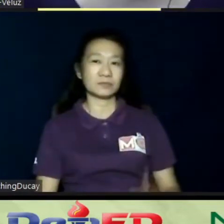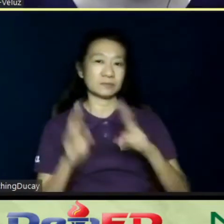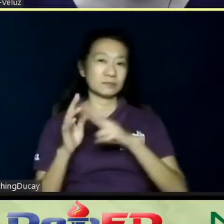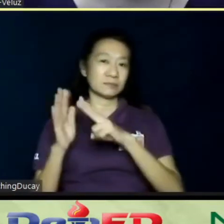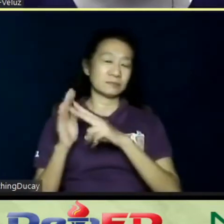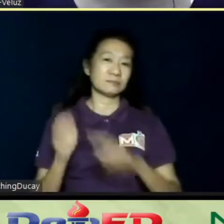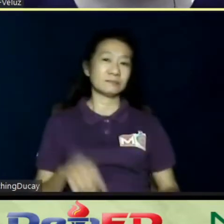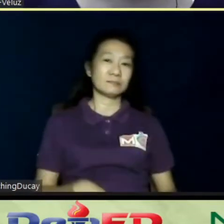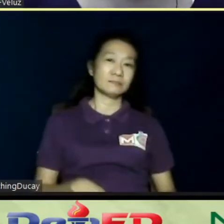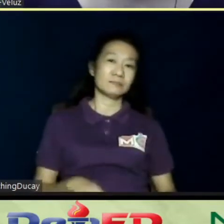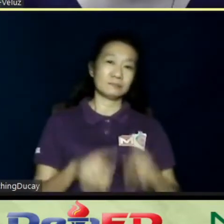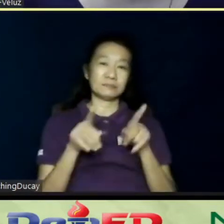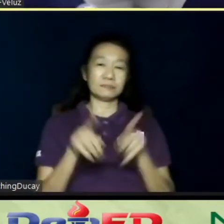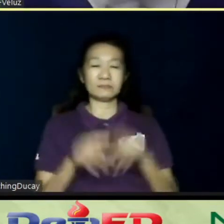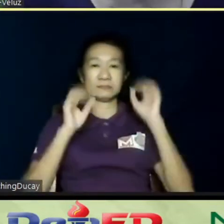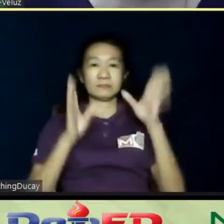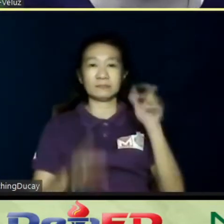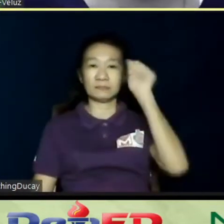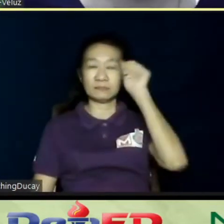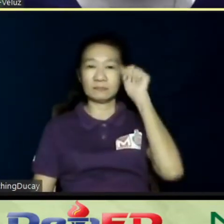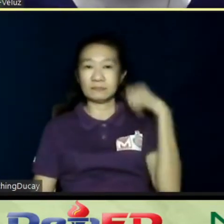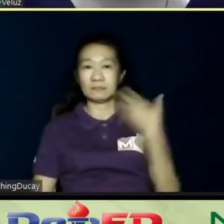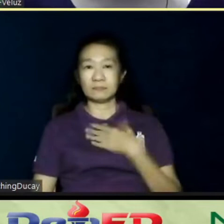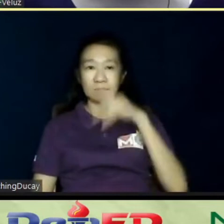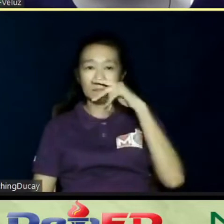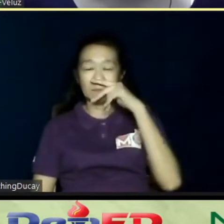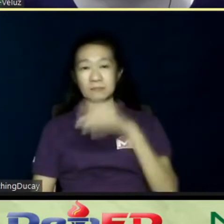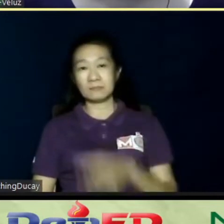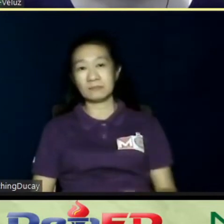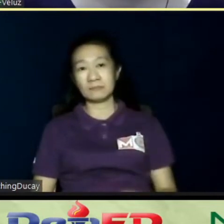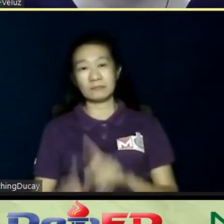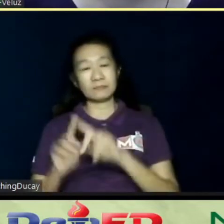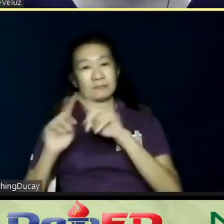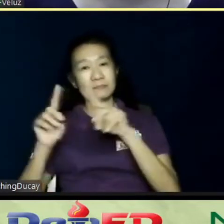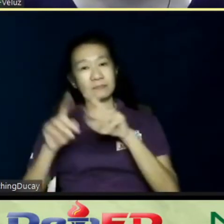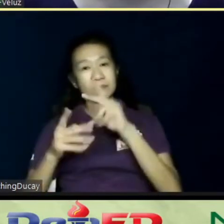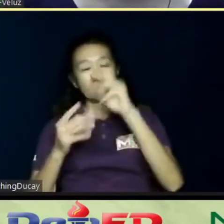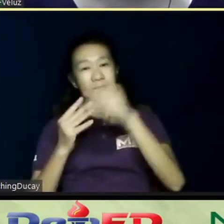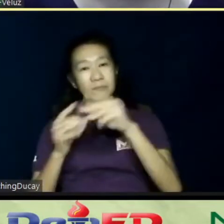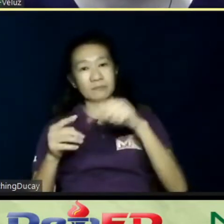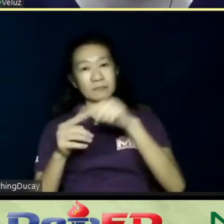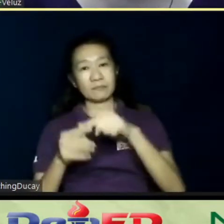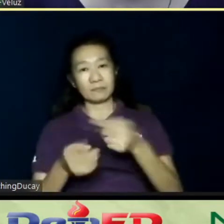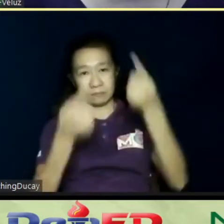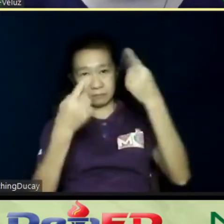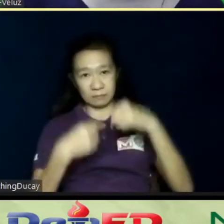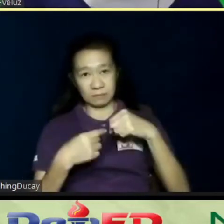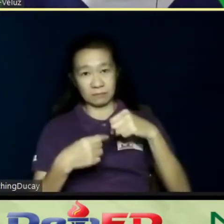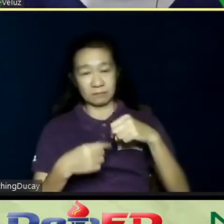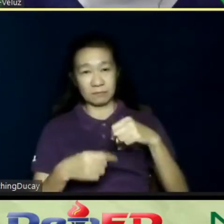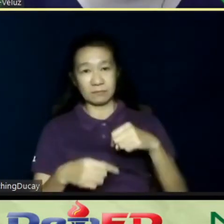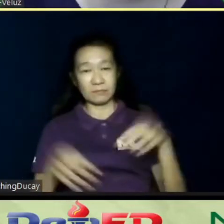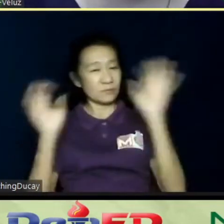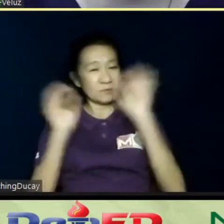And also, Ma Teacher Archie, for example, our kids who are in the Divergent program, when they came in, they didn't have a bank